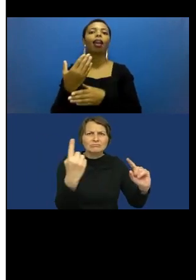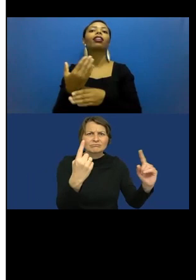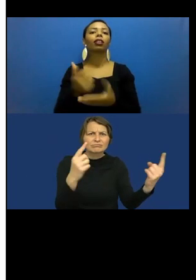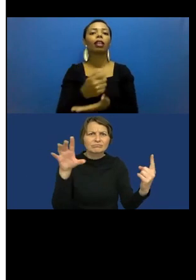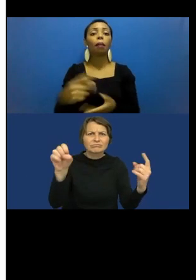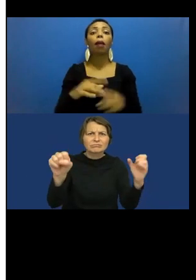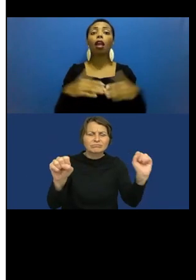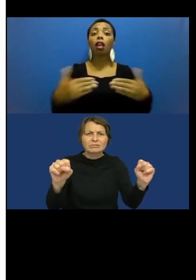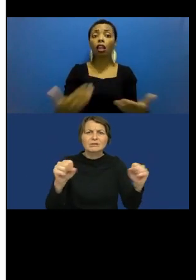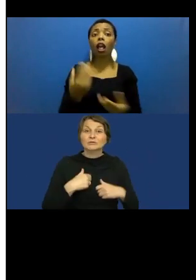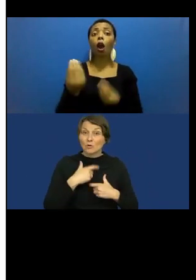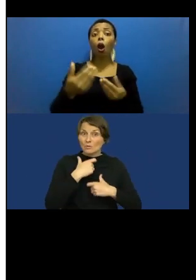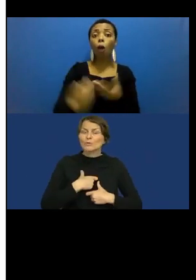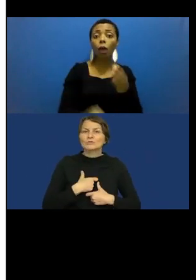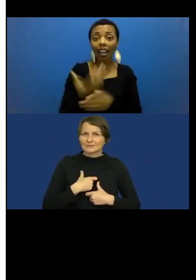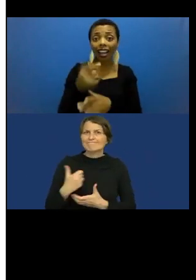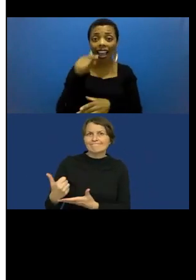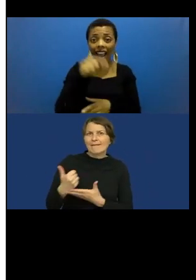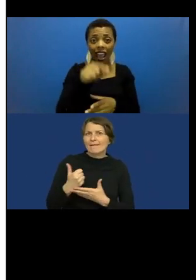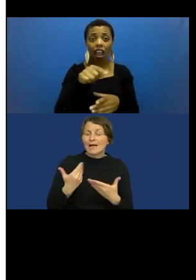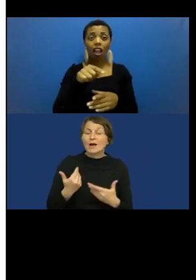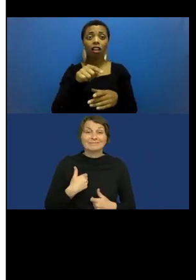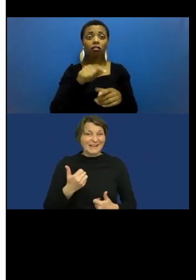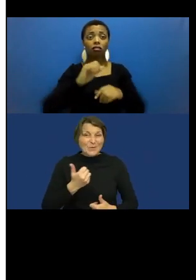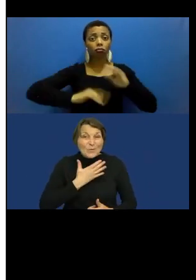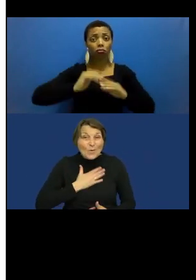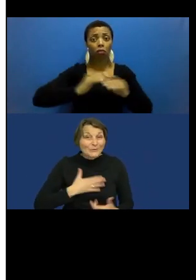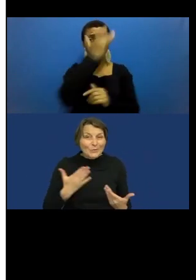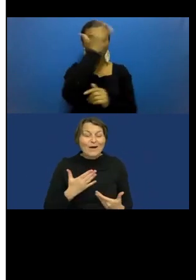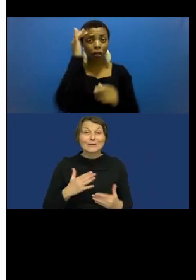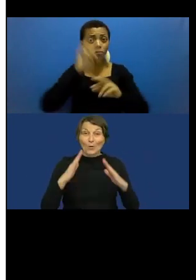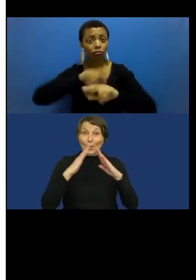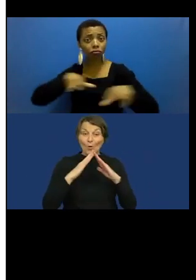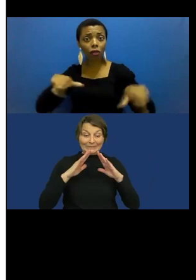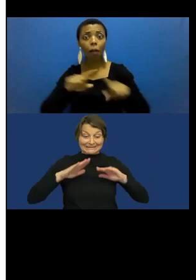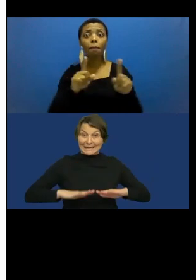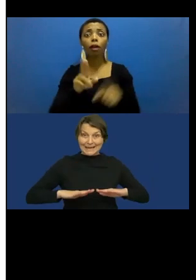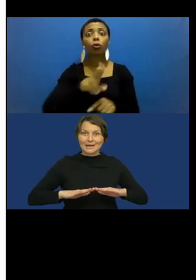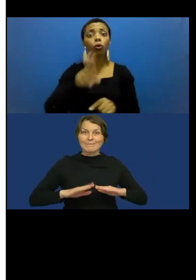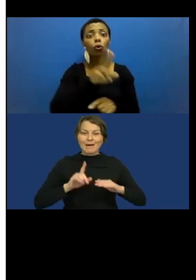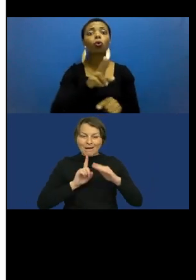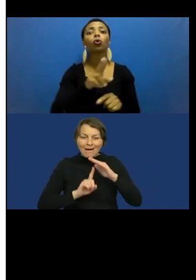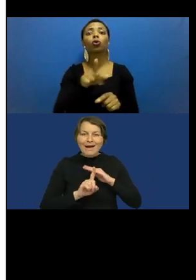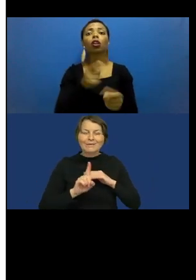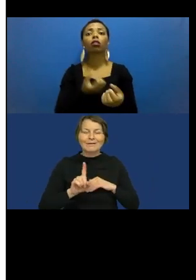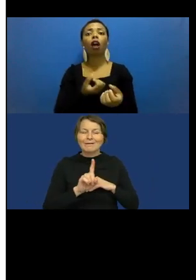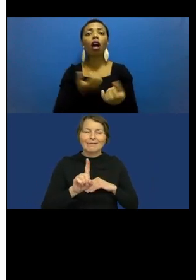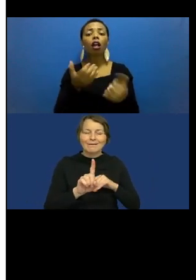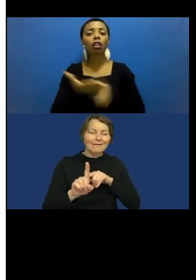use technology for was to walk freely outside the home and to recognise people and things as they did so.